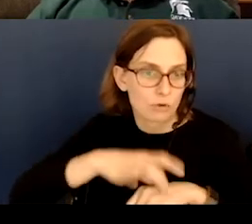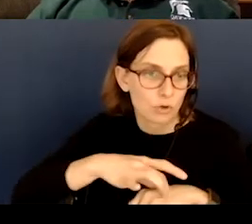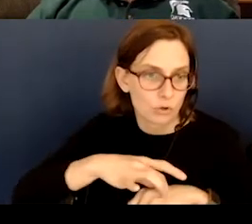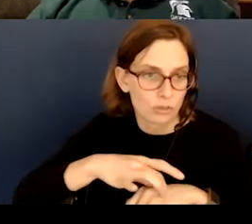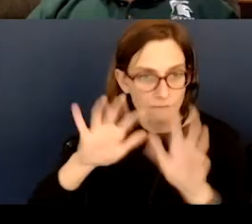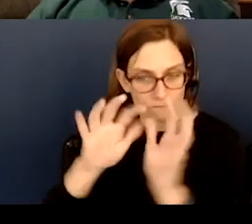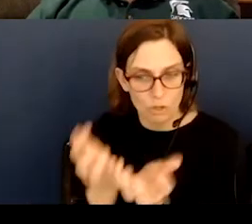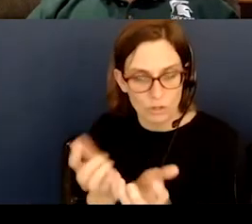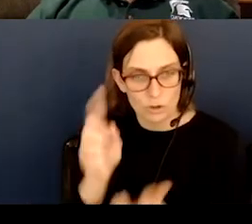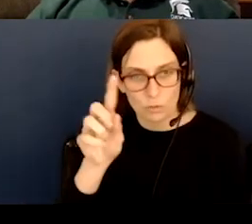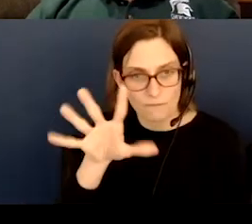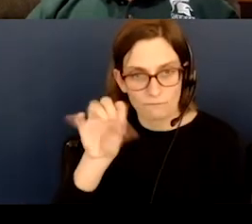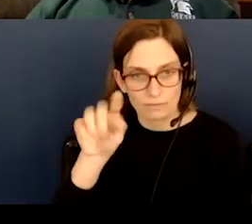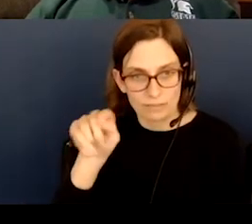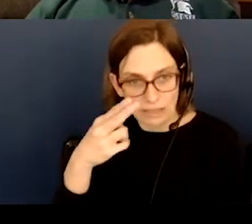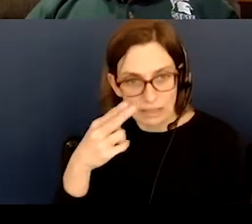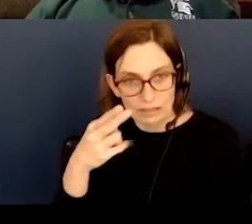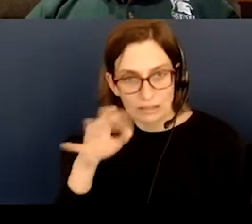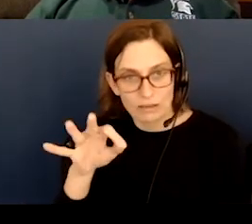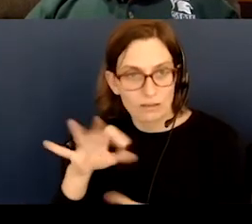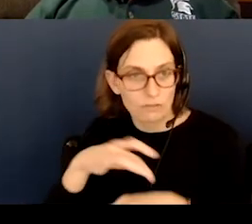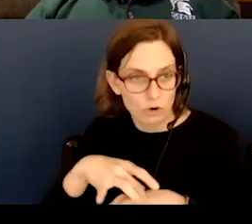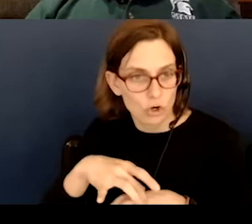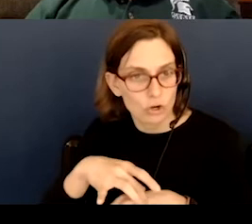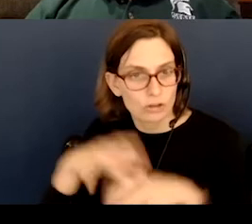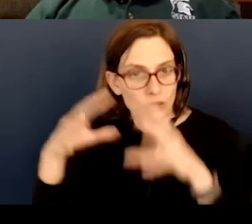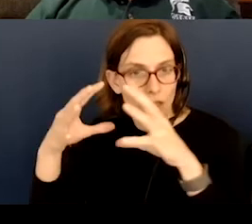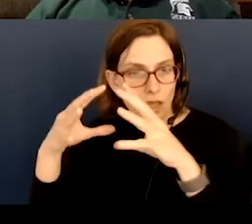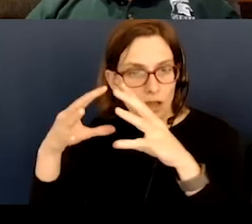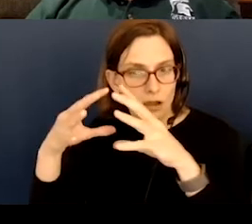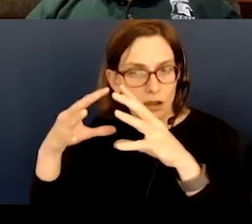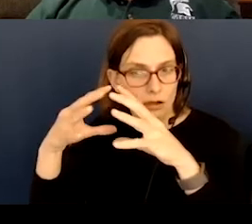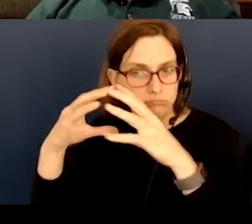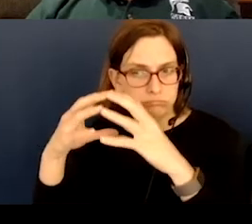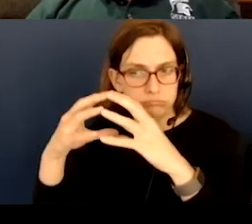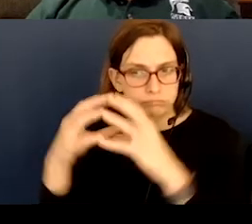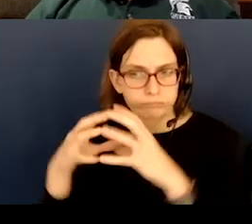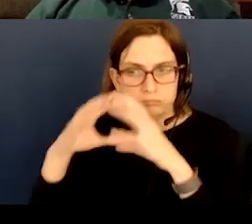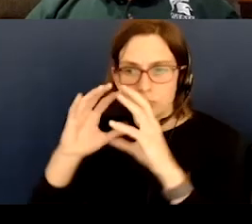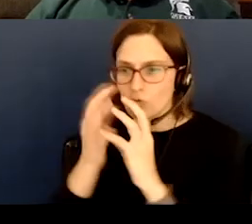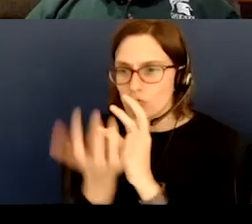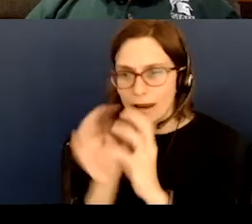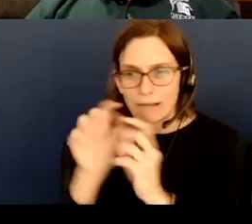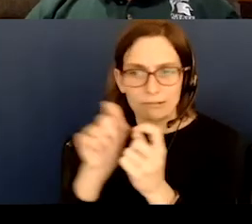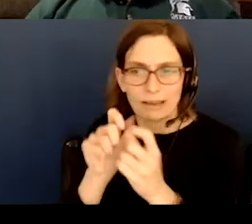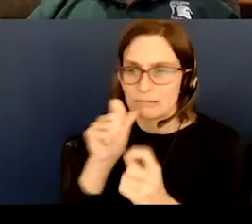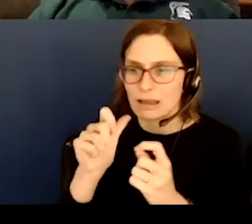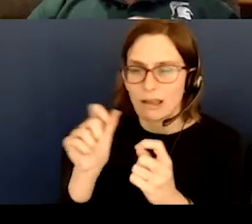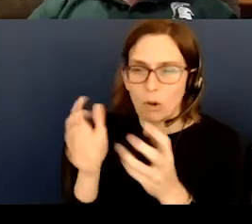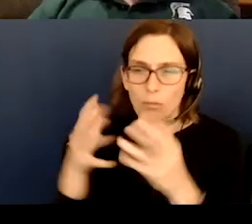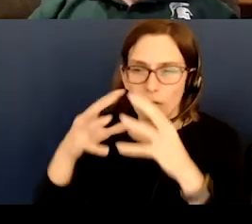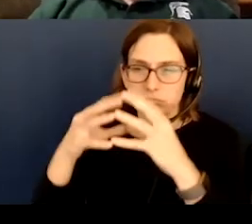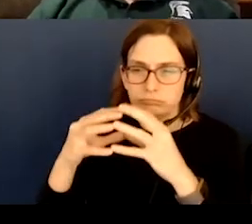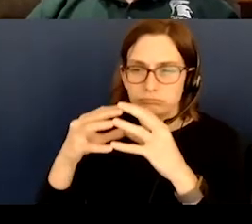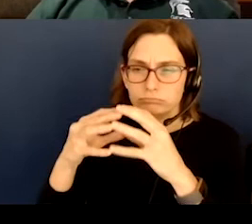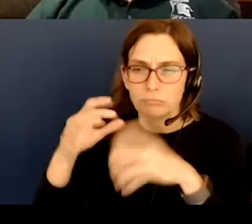150th that of the Earth, and it is not perfectly round. It is slightly egg-shaped, and I'll